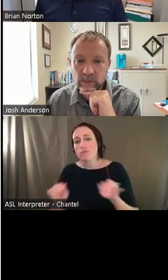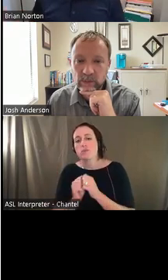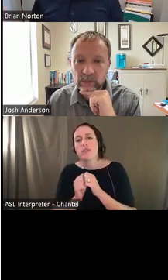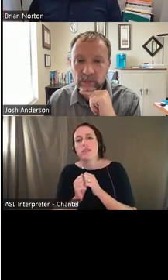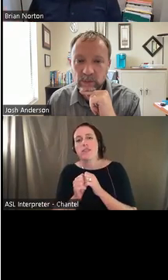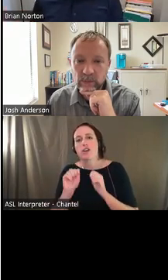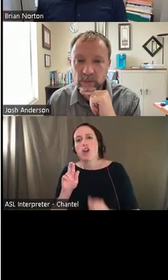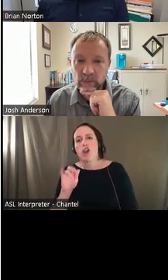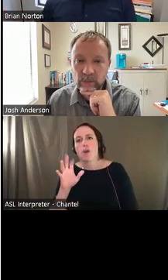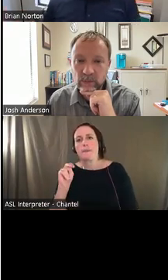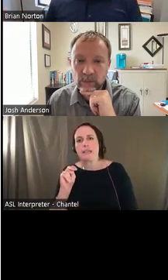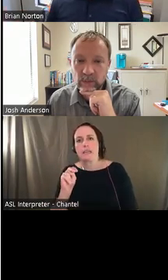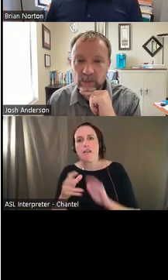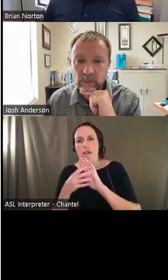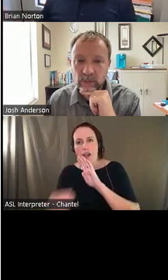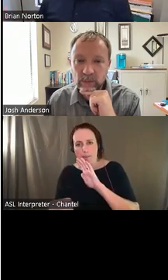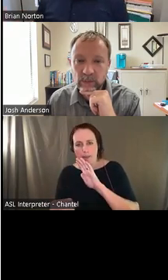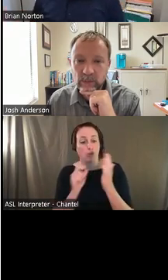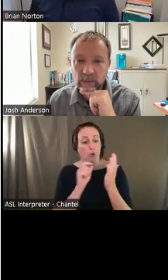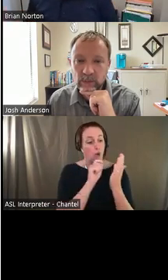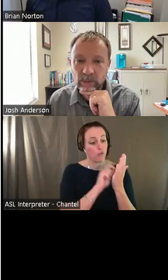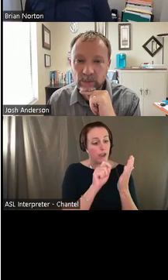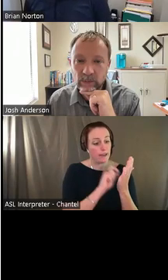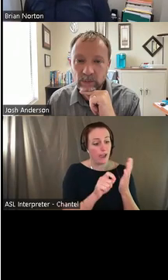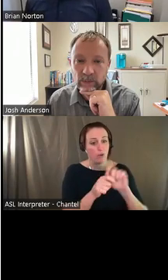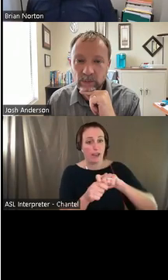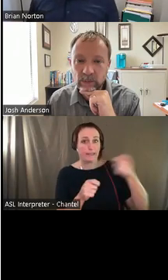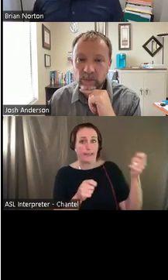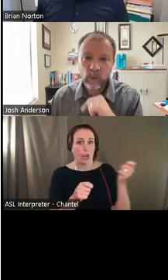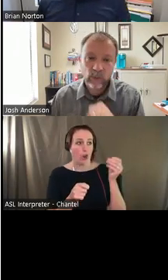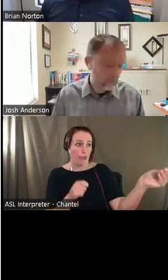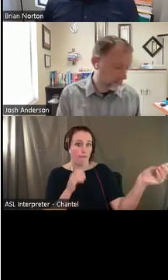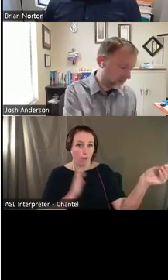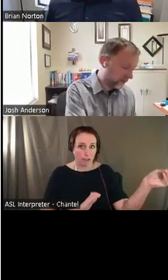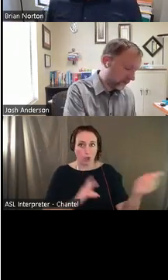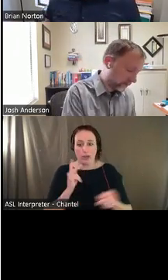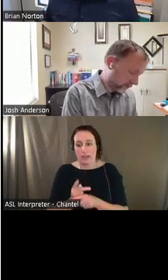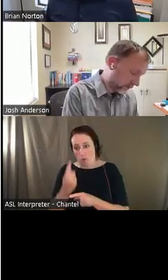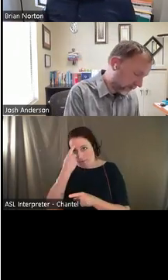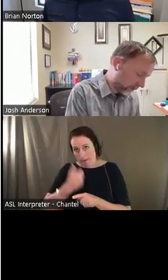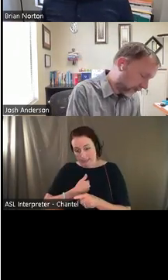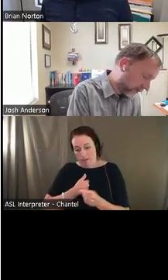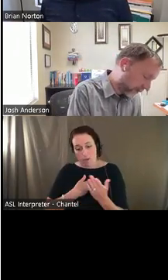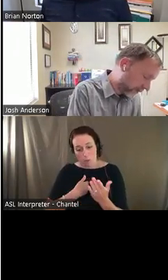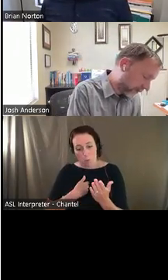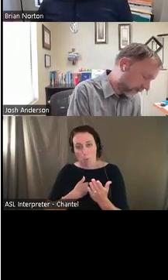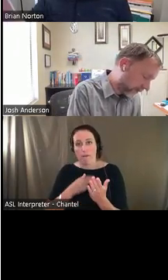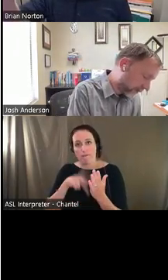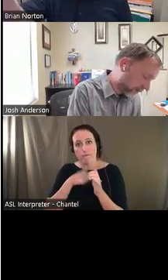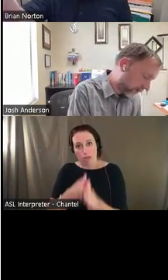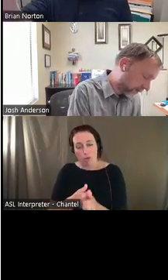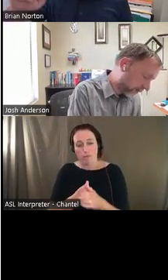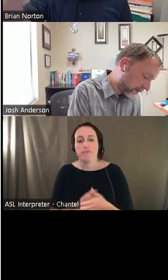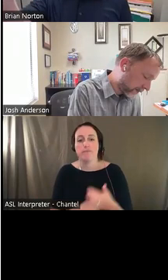that around with you. So, you know, um, what orders you're working on and, and be able to take that with you as they come in dry erase board,